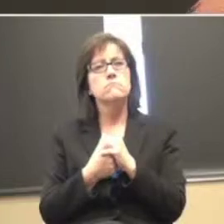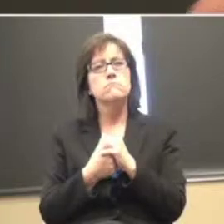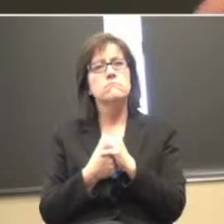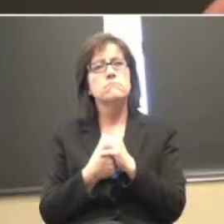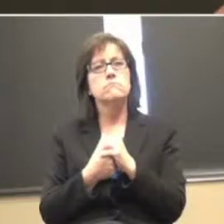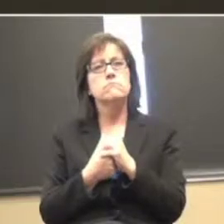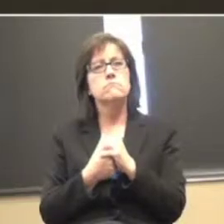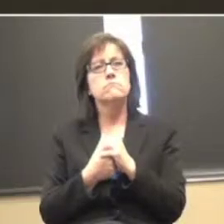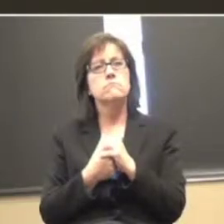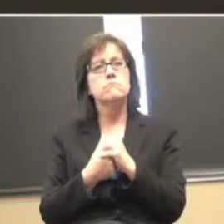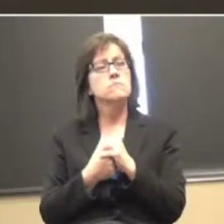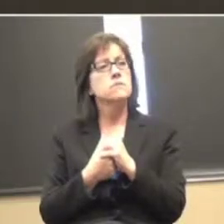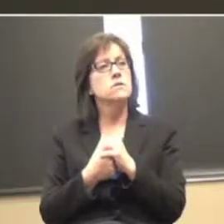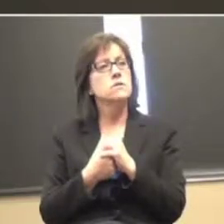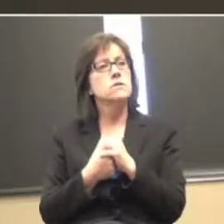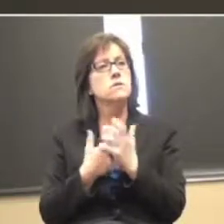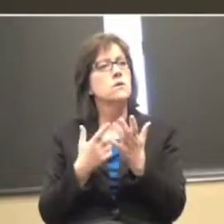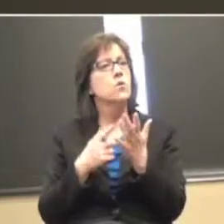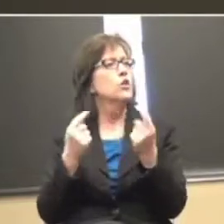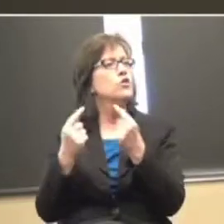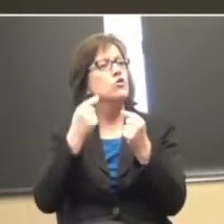What are the steps to a check-in, check-out system?